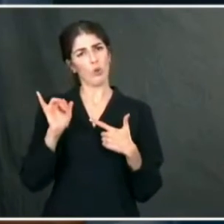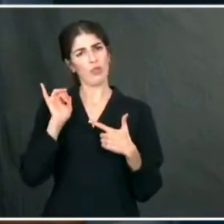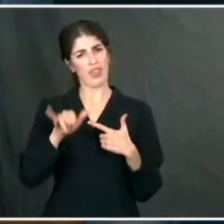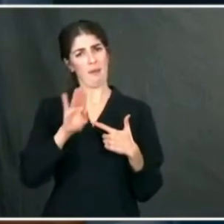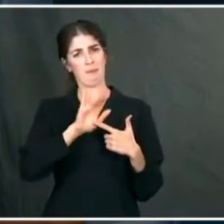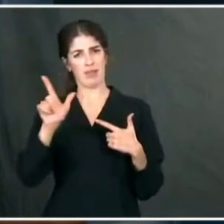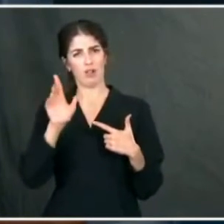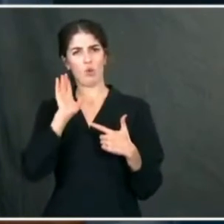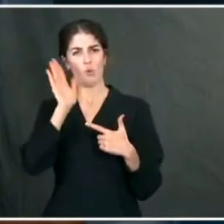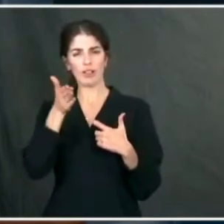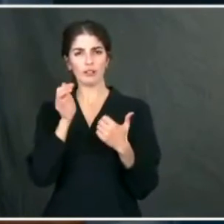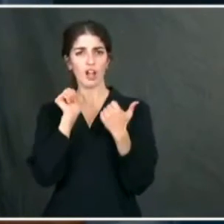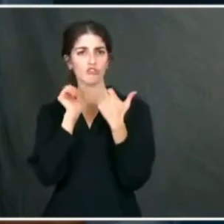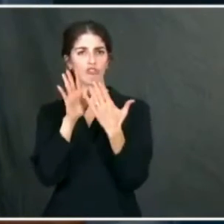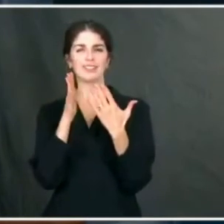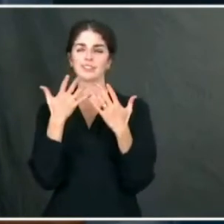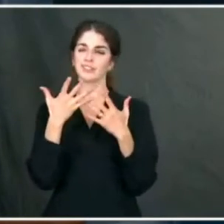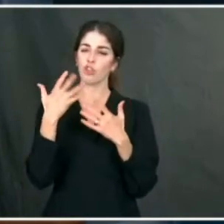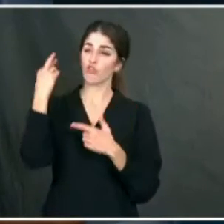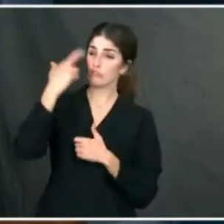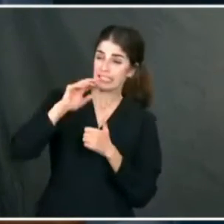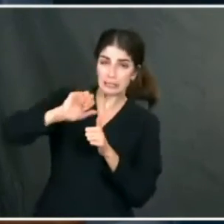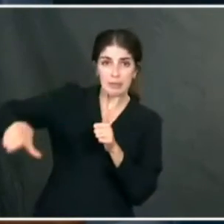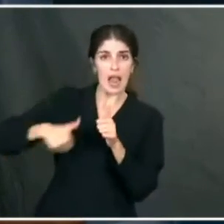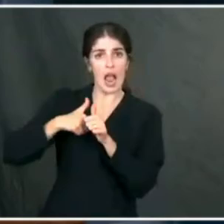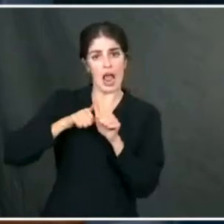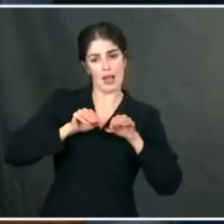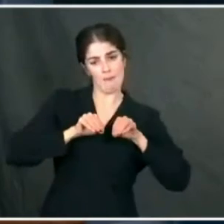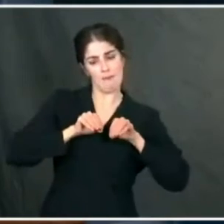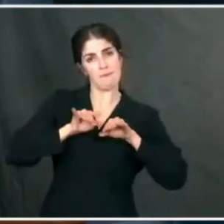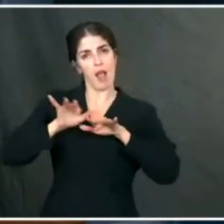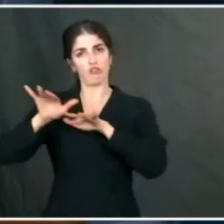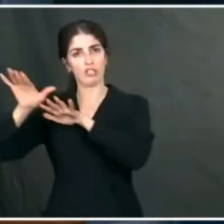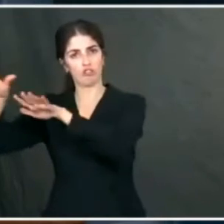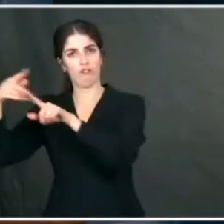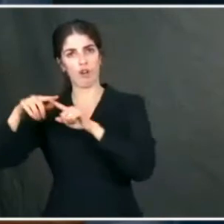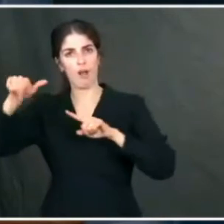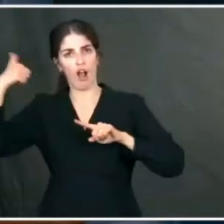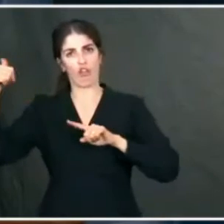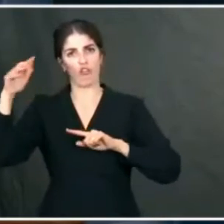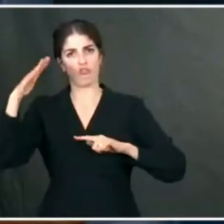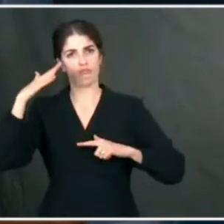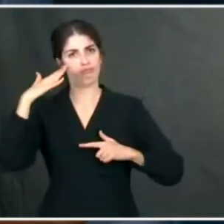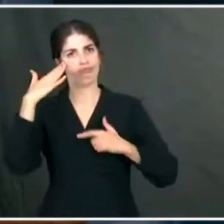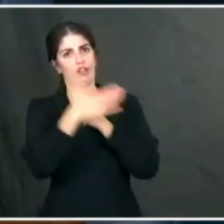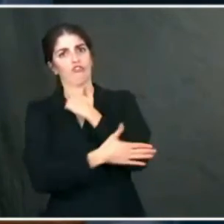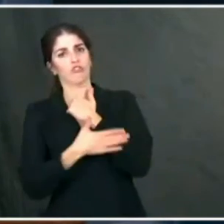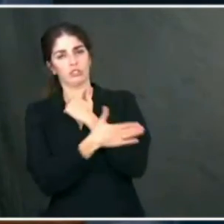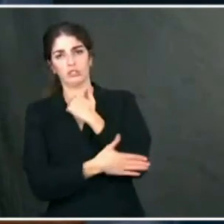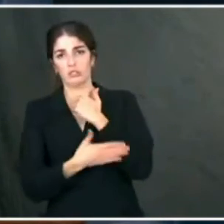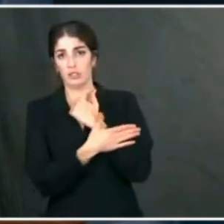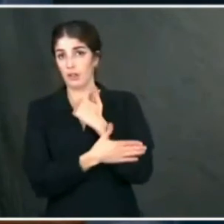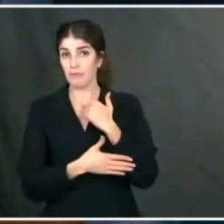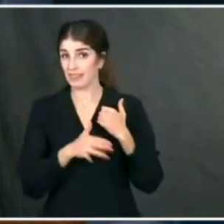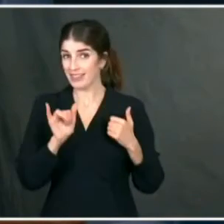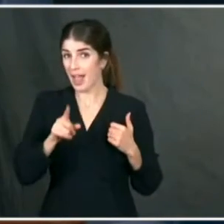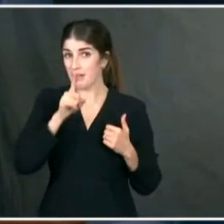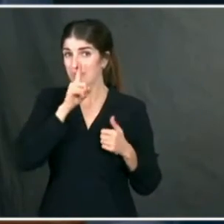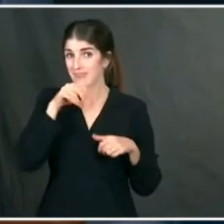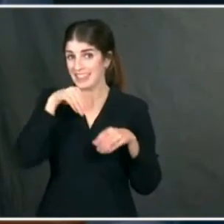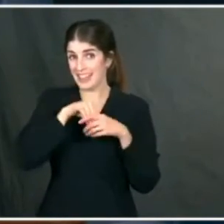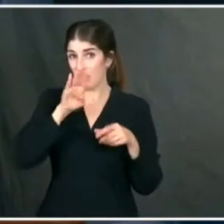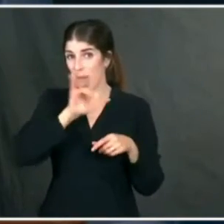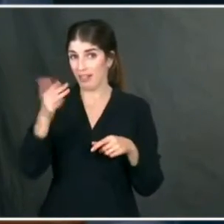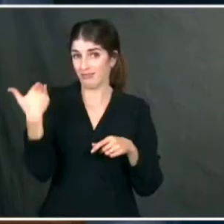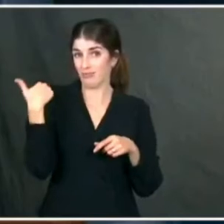of migration. And that hasn't been in past bills, as you probably will know, Anita. It was not in the bill in 2013, but it's